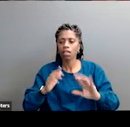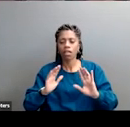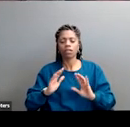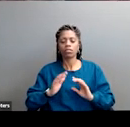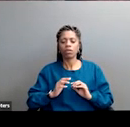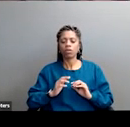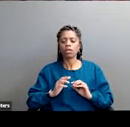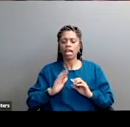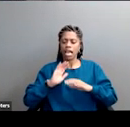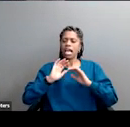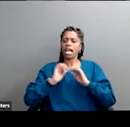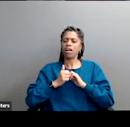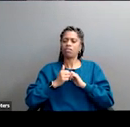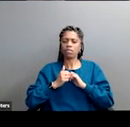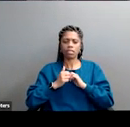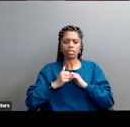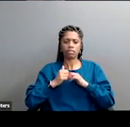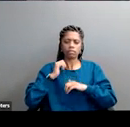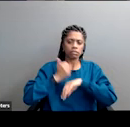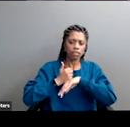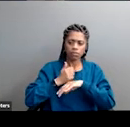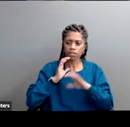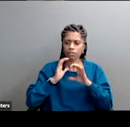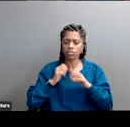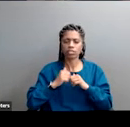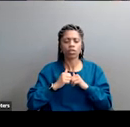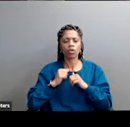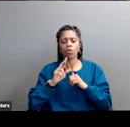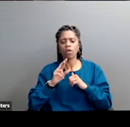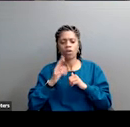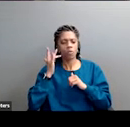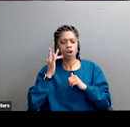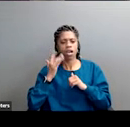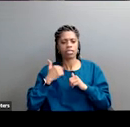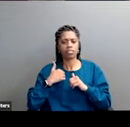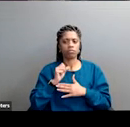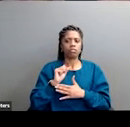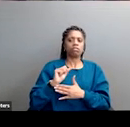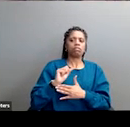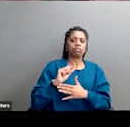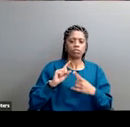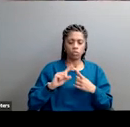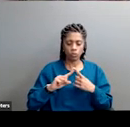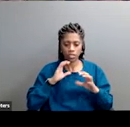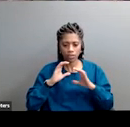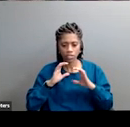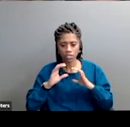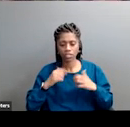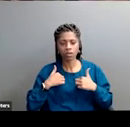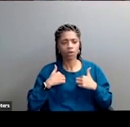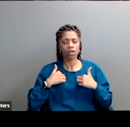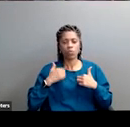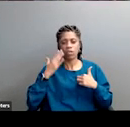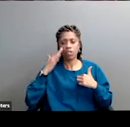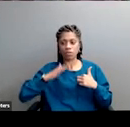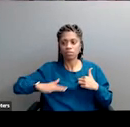come from what are some of the sort of background that's sort of feeding the the sort of atmosphere in which we're all operating the